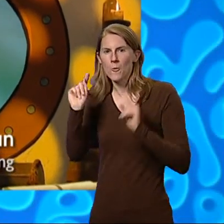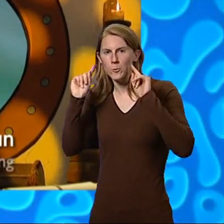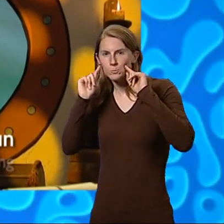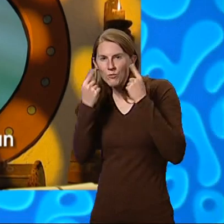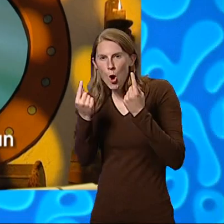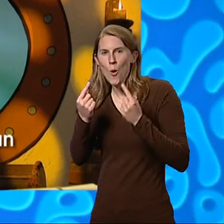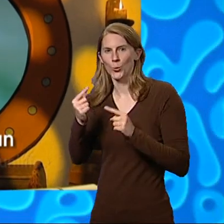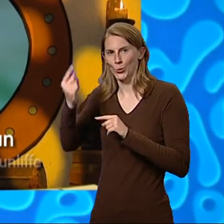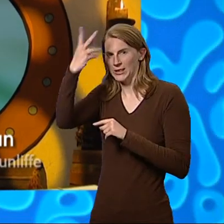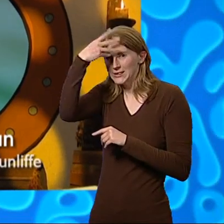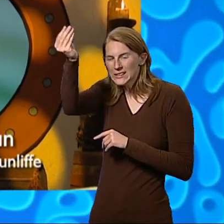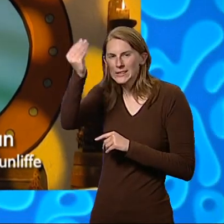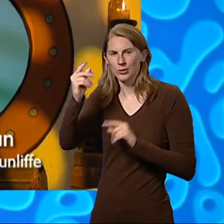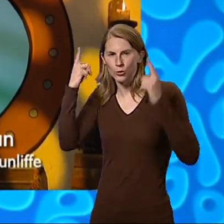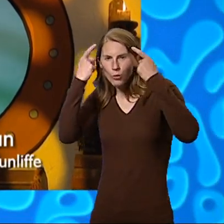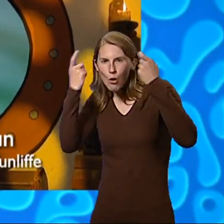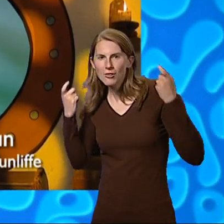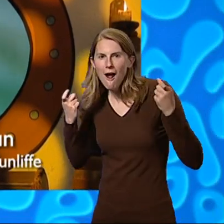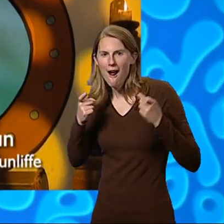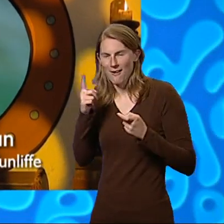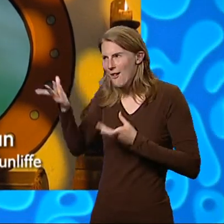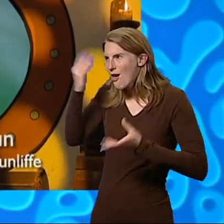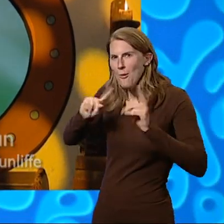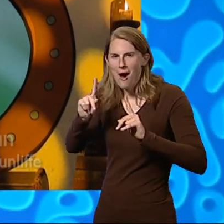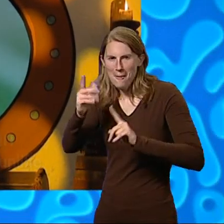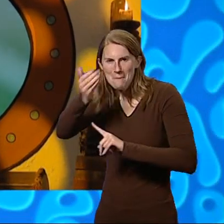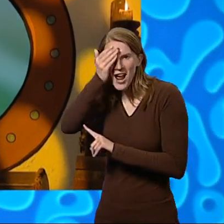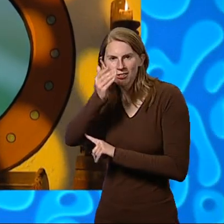are learning to be pirates. It's called The Bun Gun.